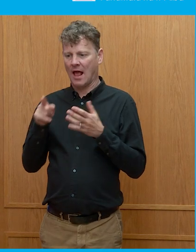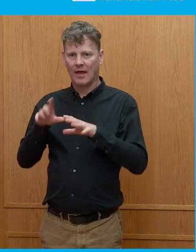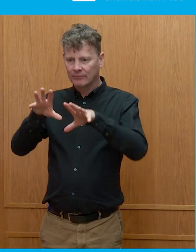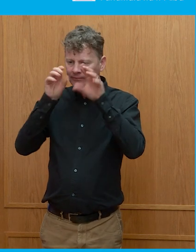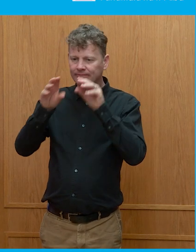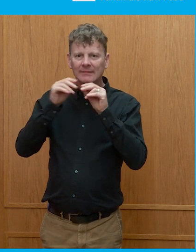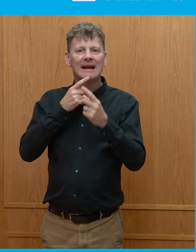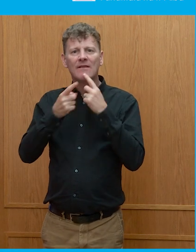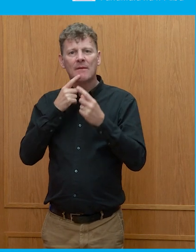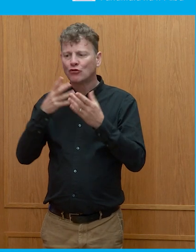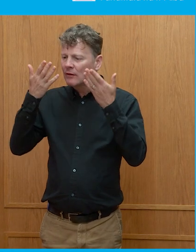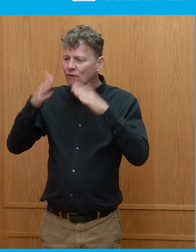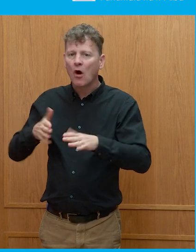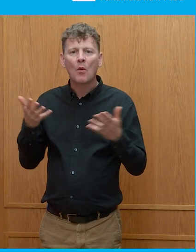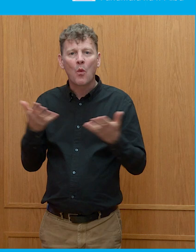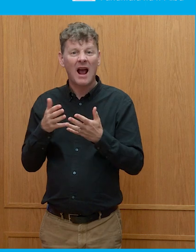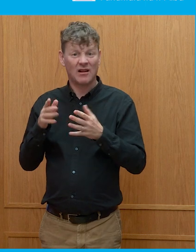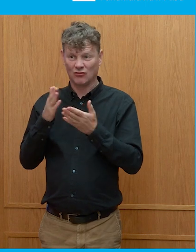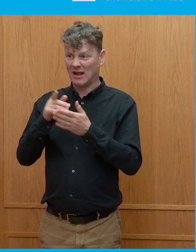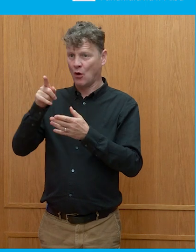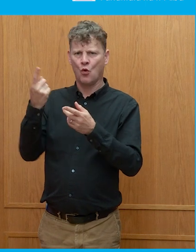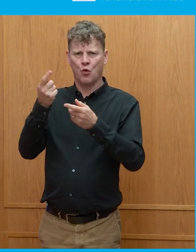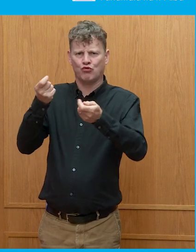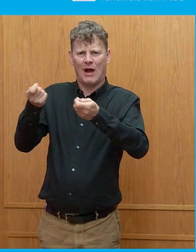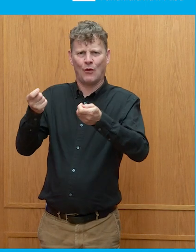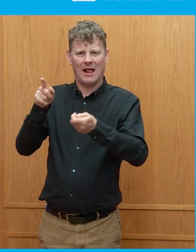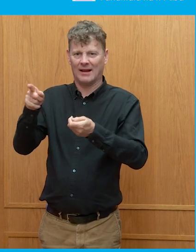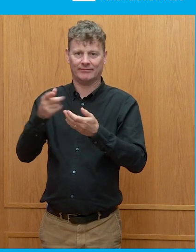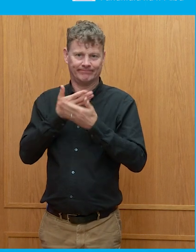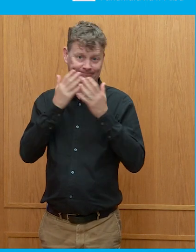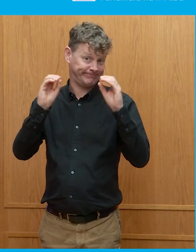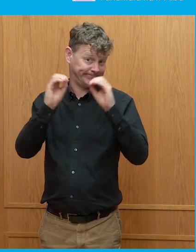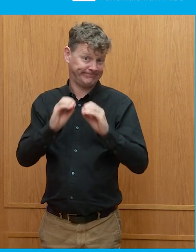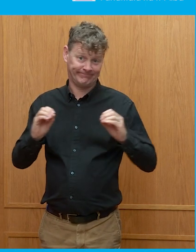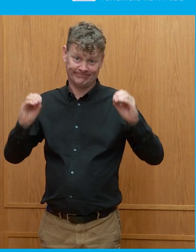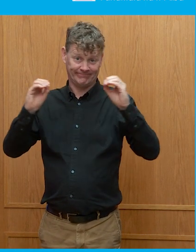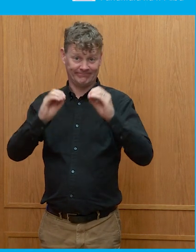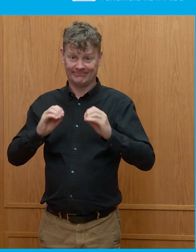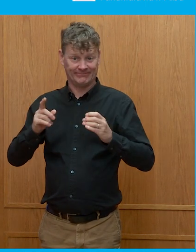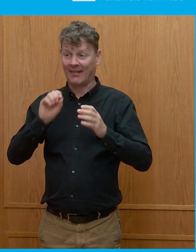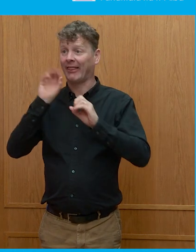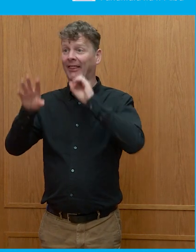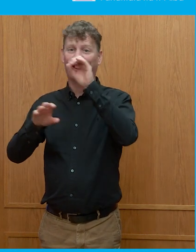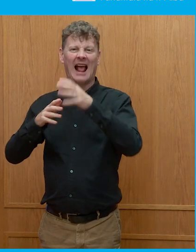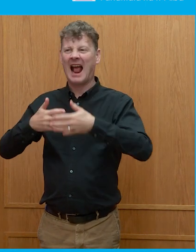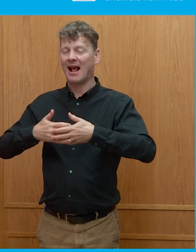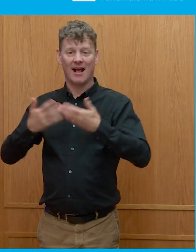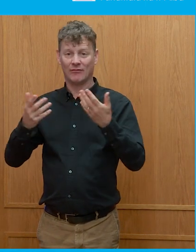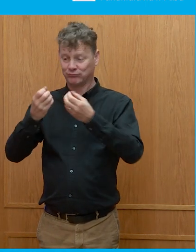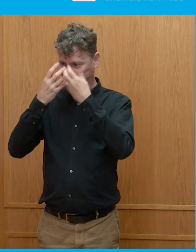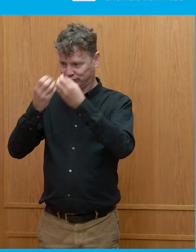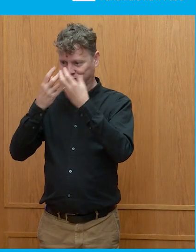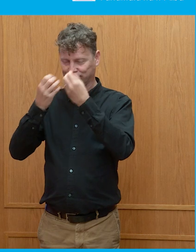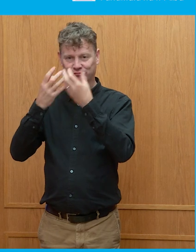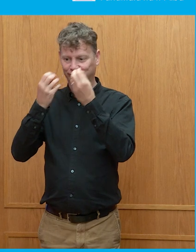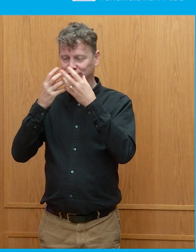and the kind of regulation or lack of regulation of that. And, and the, the absolute ability to be able to pump this stuff out